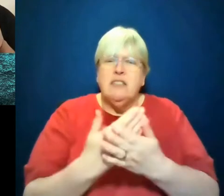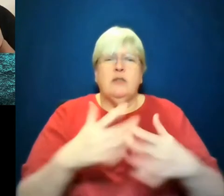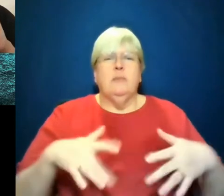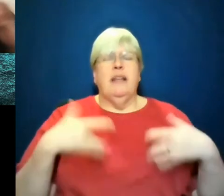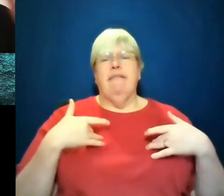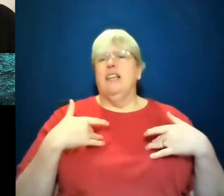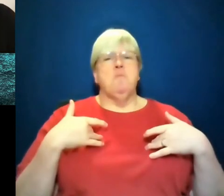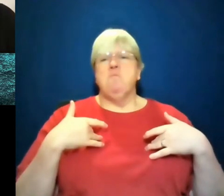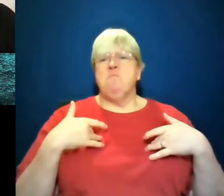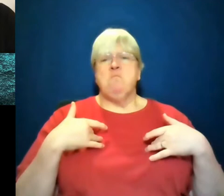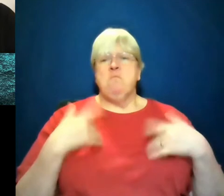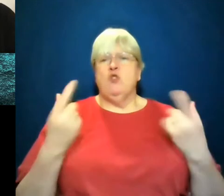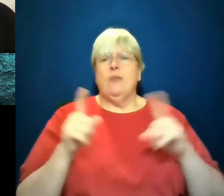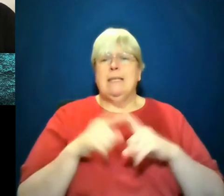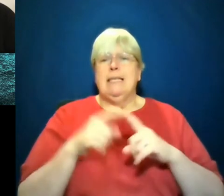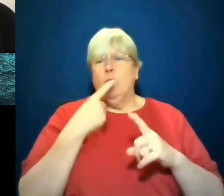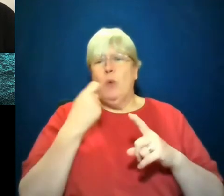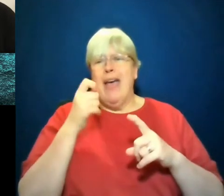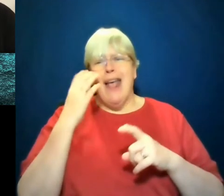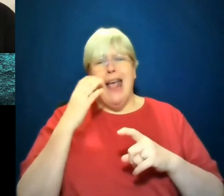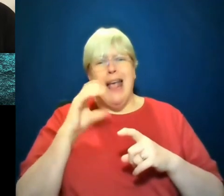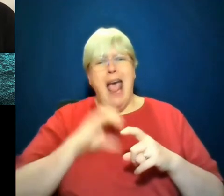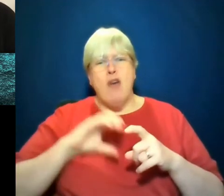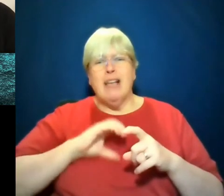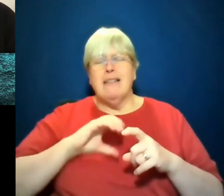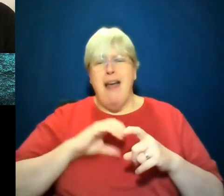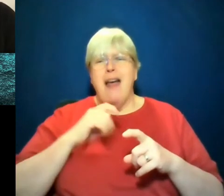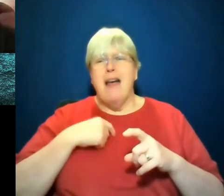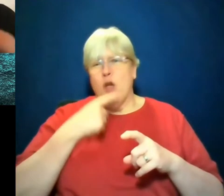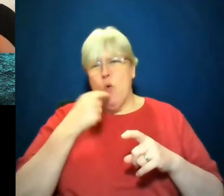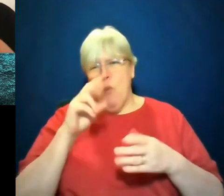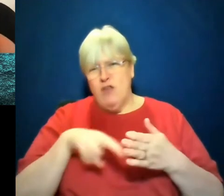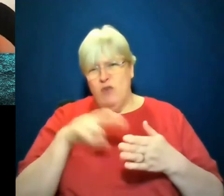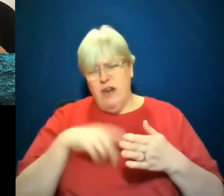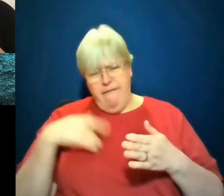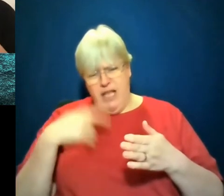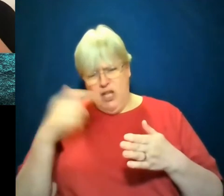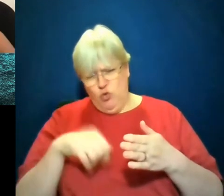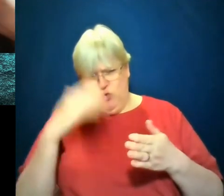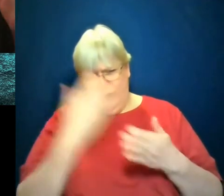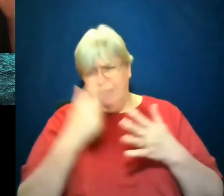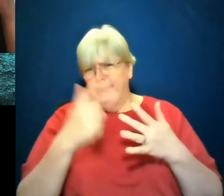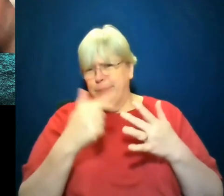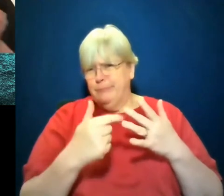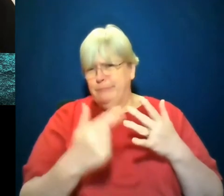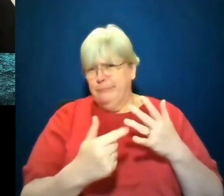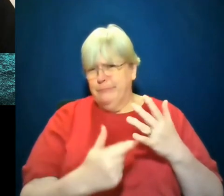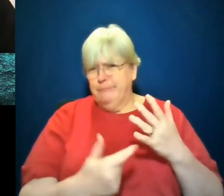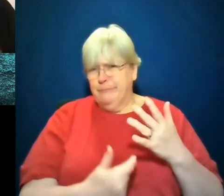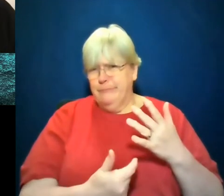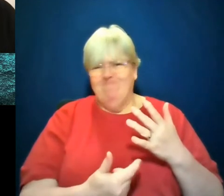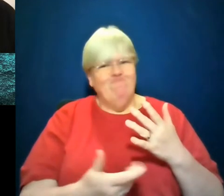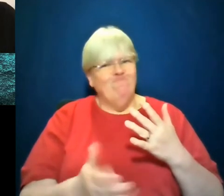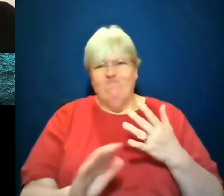same amount of agency that you as a white reader might feel they should have. This is what it really feels like, at least from this